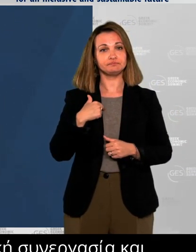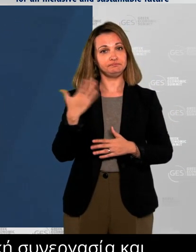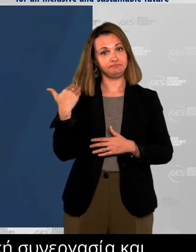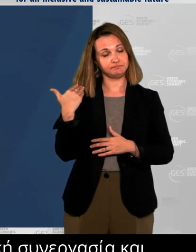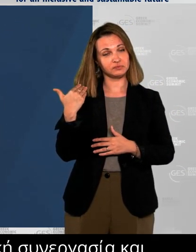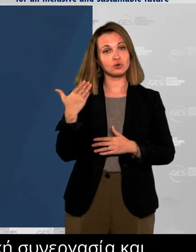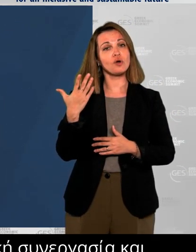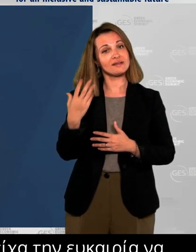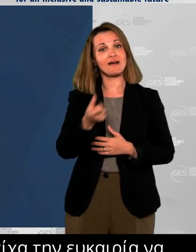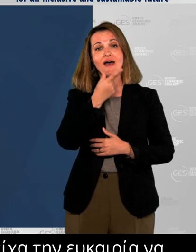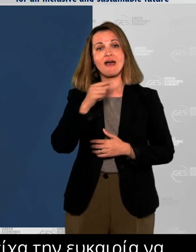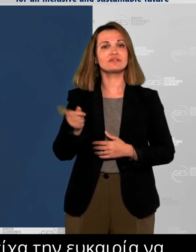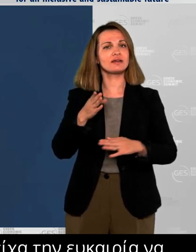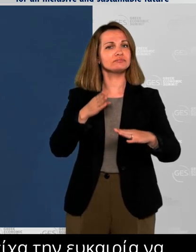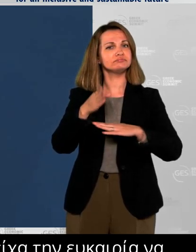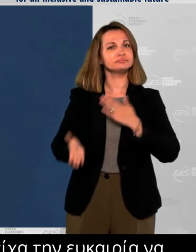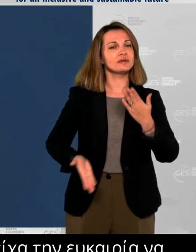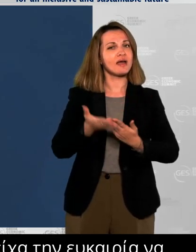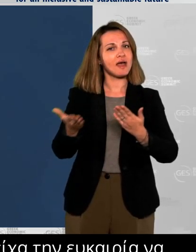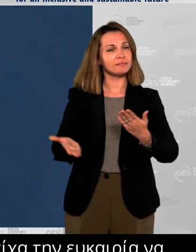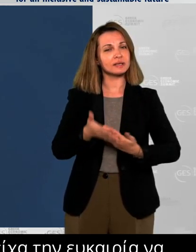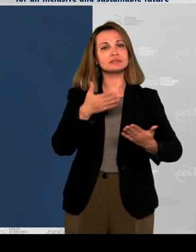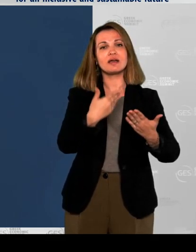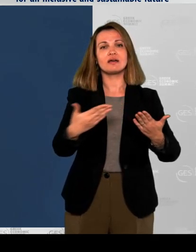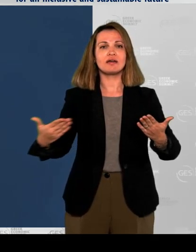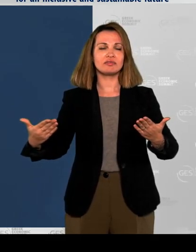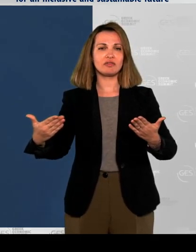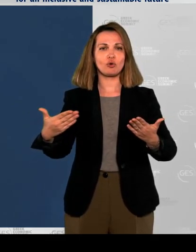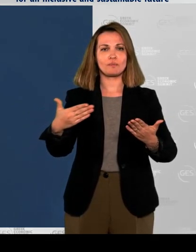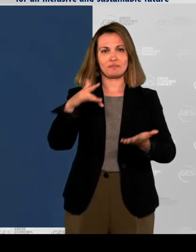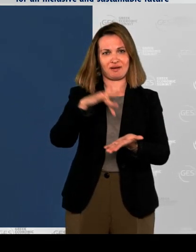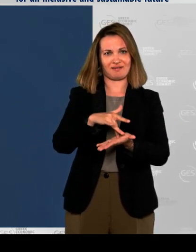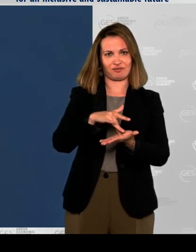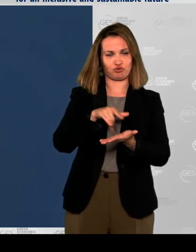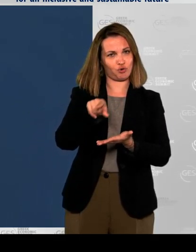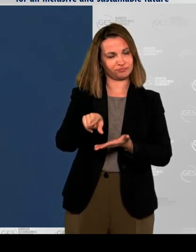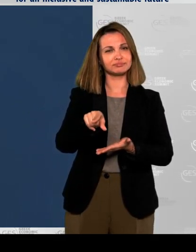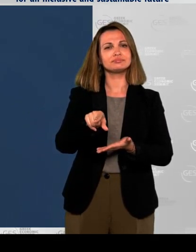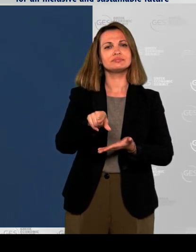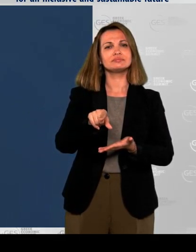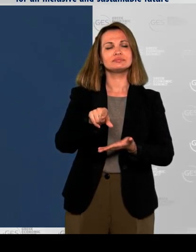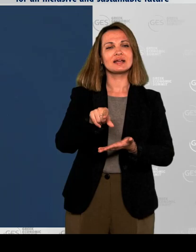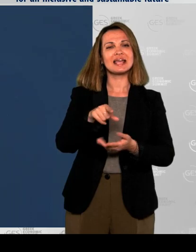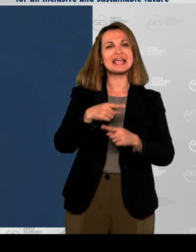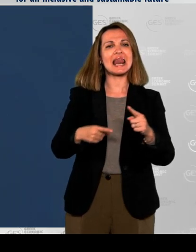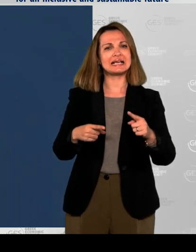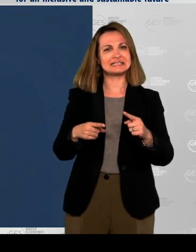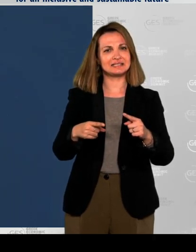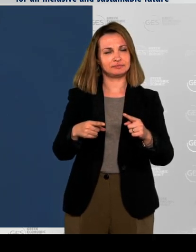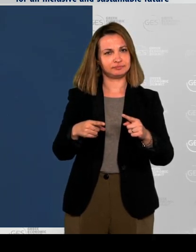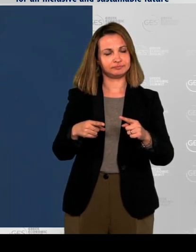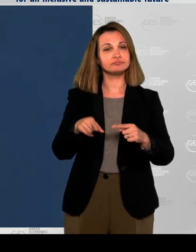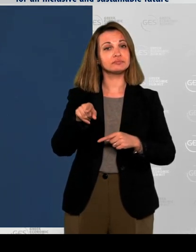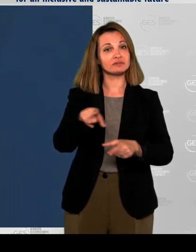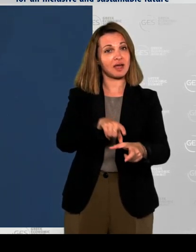Athens. Since its 2020 acquisition by the American firm Digital Realty, the company